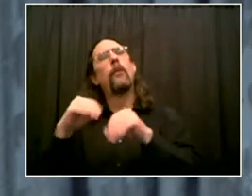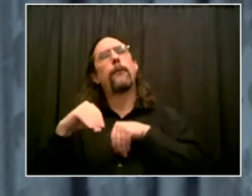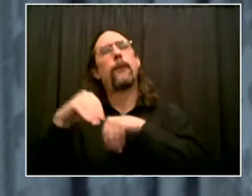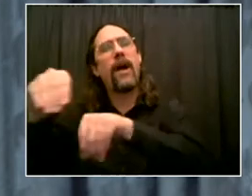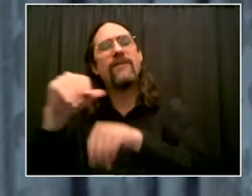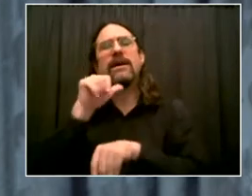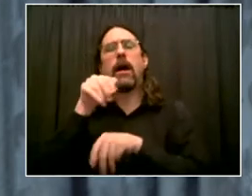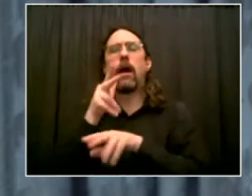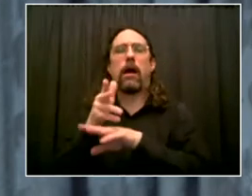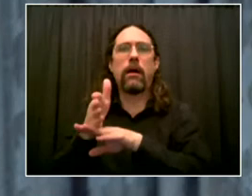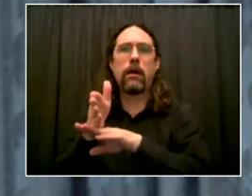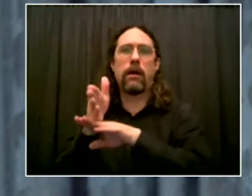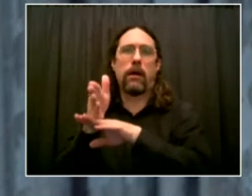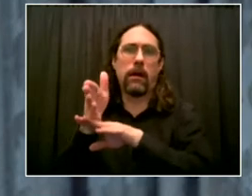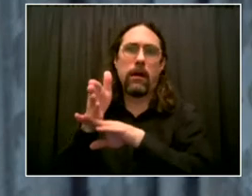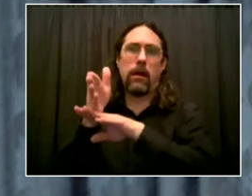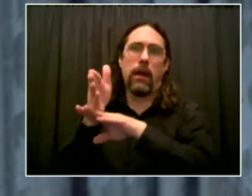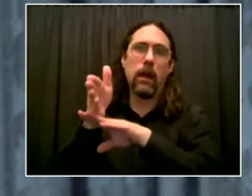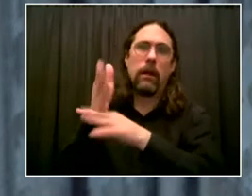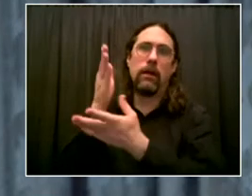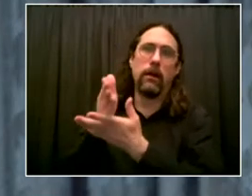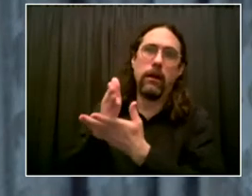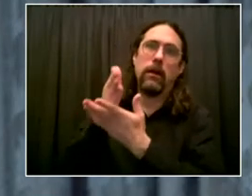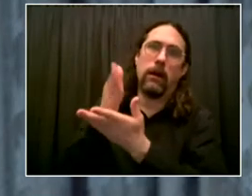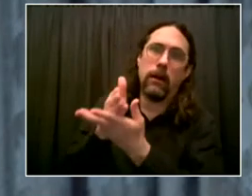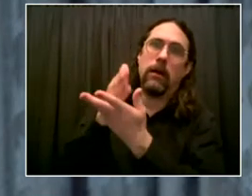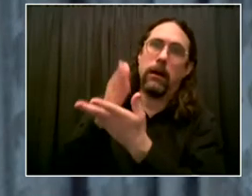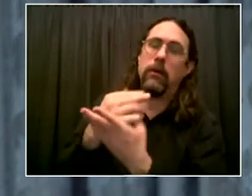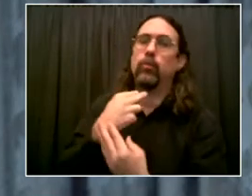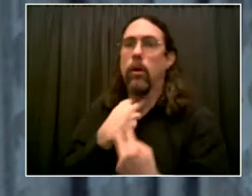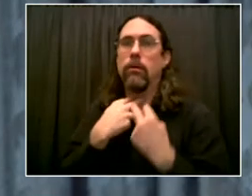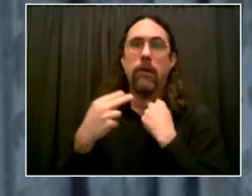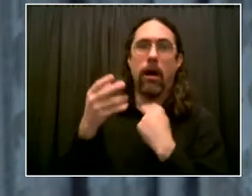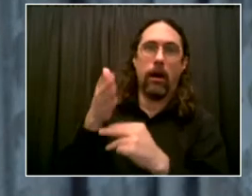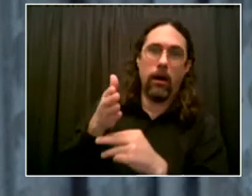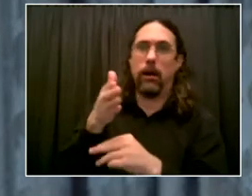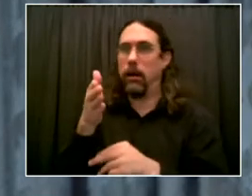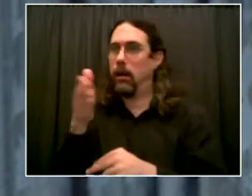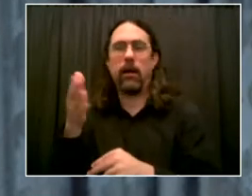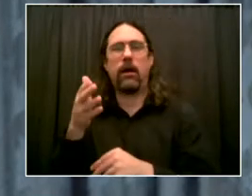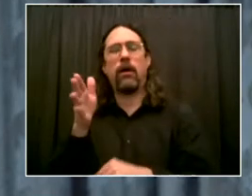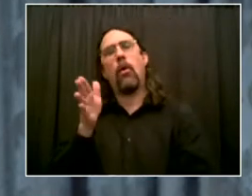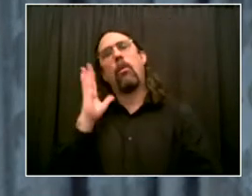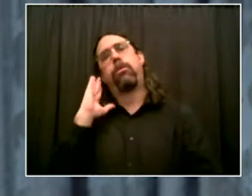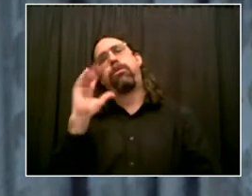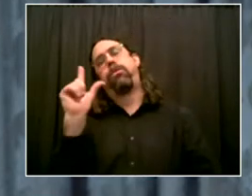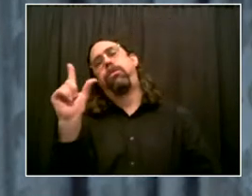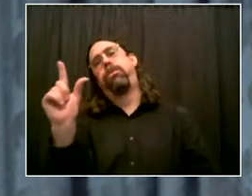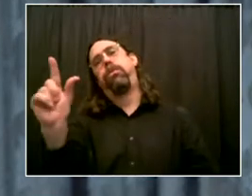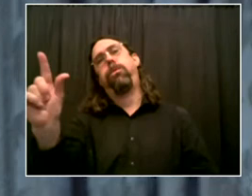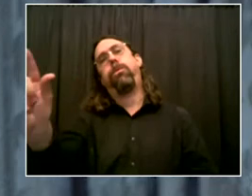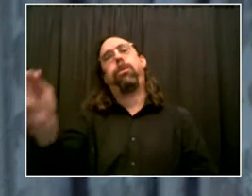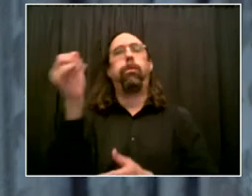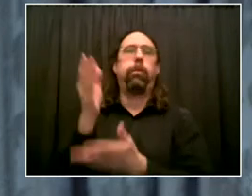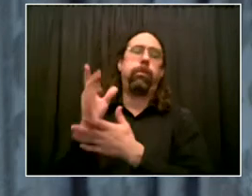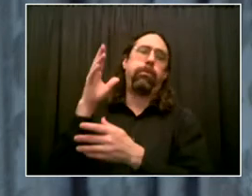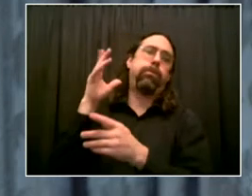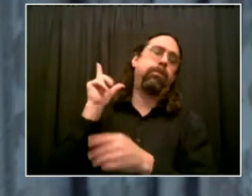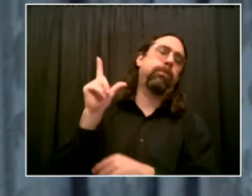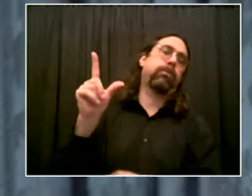difference. With the MTA's support, we will this year complete five busways improving service for